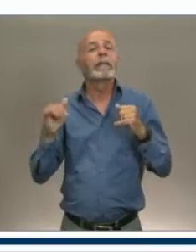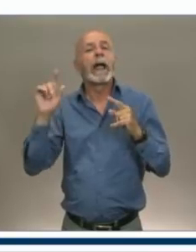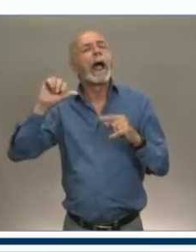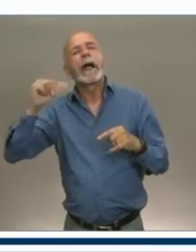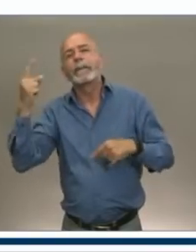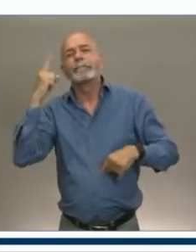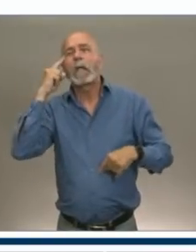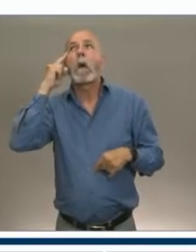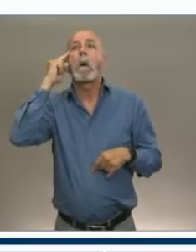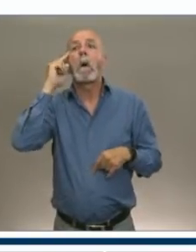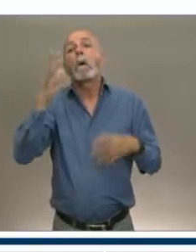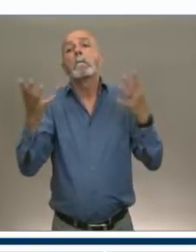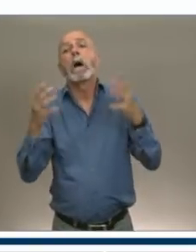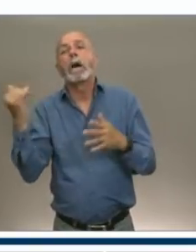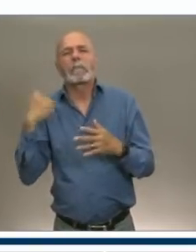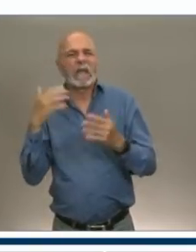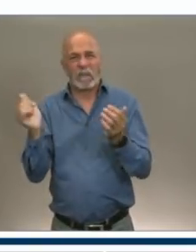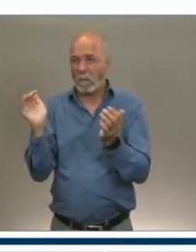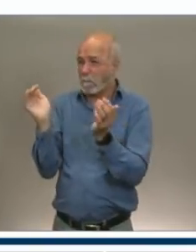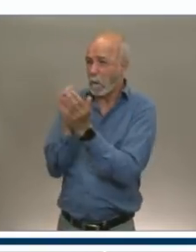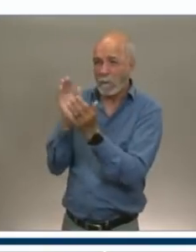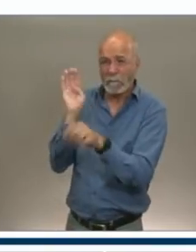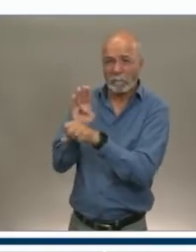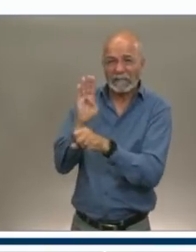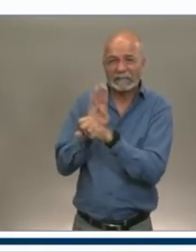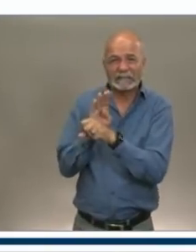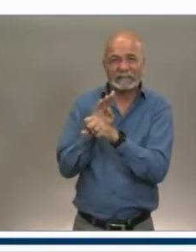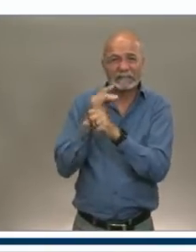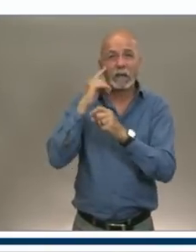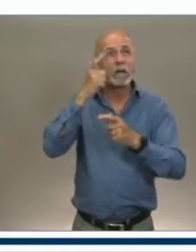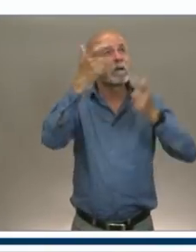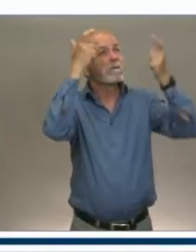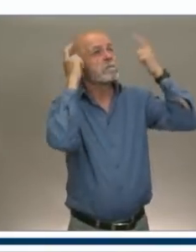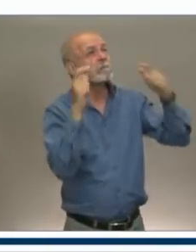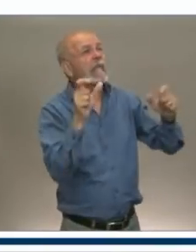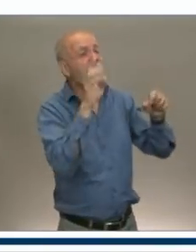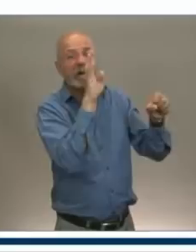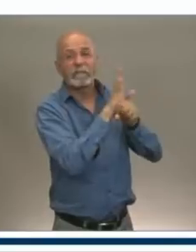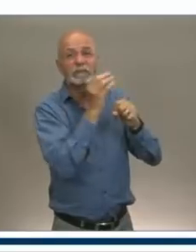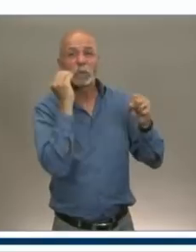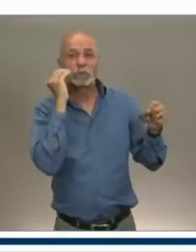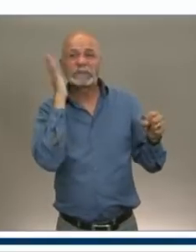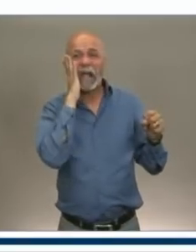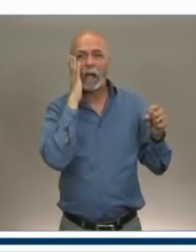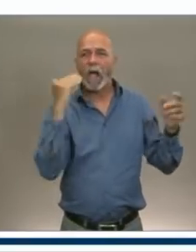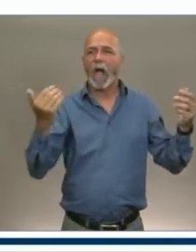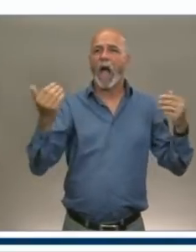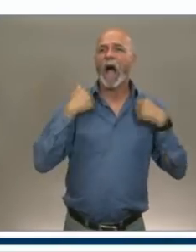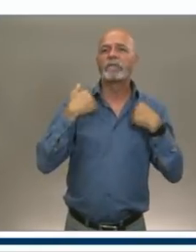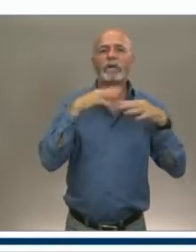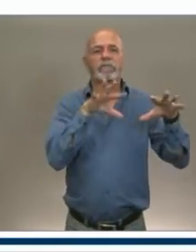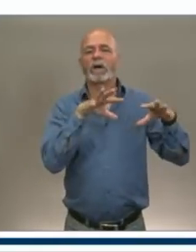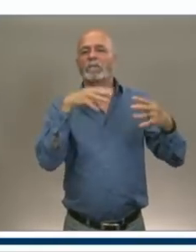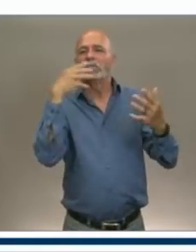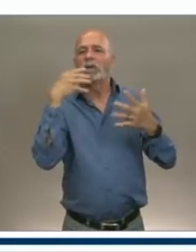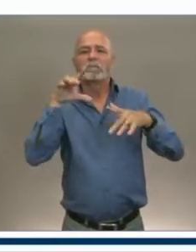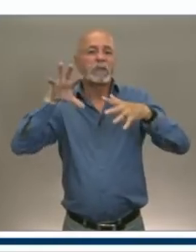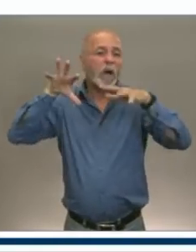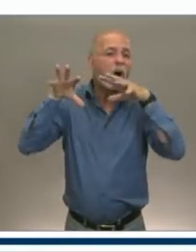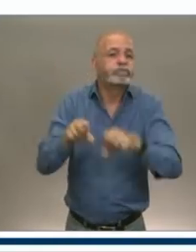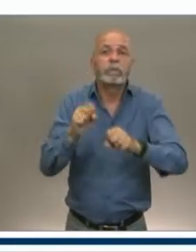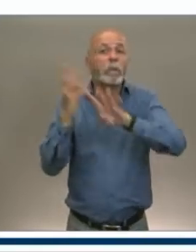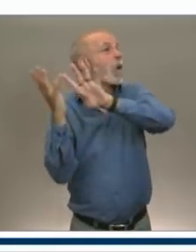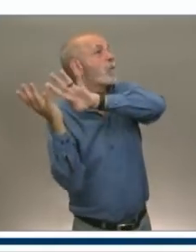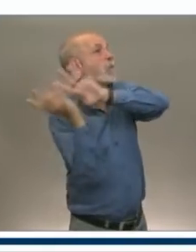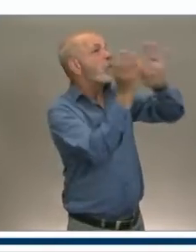were smaller that they felt the bigger operators might, you know, if it was an application-based program, might draw most of the money. And,